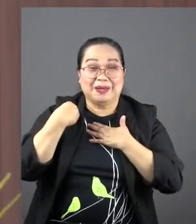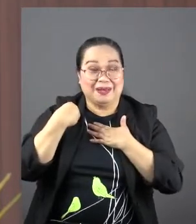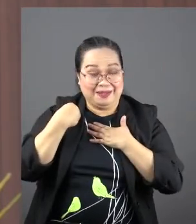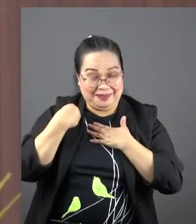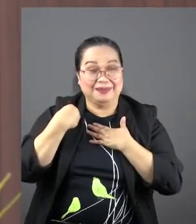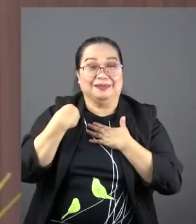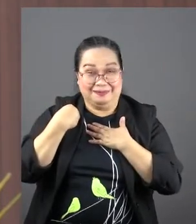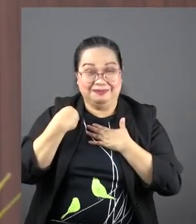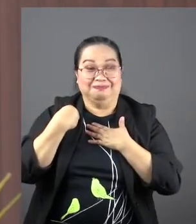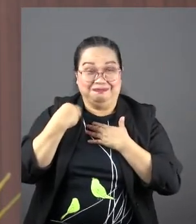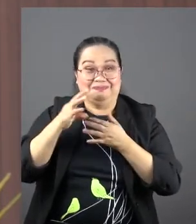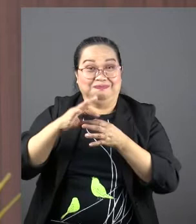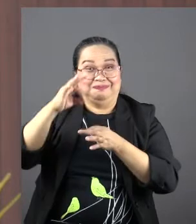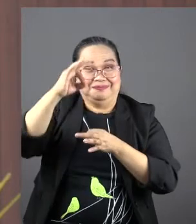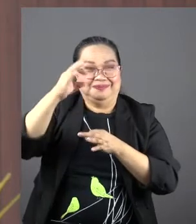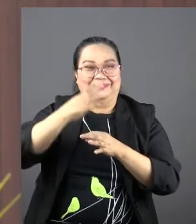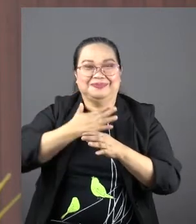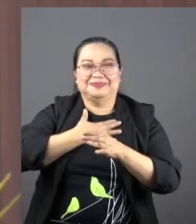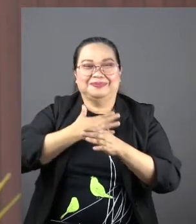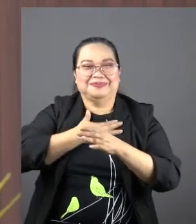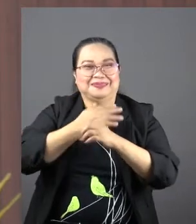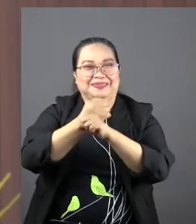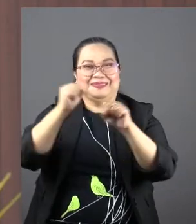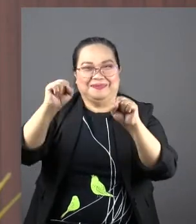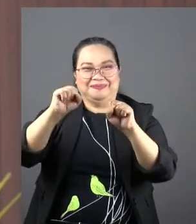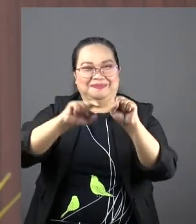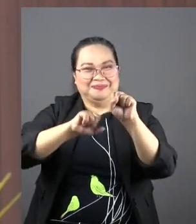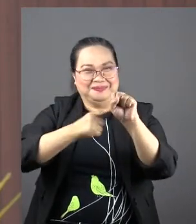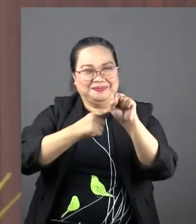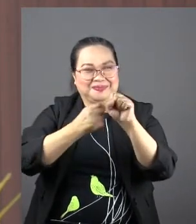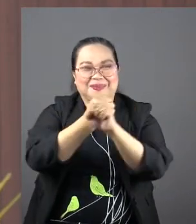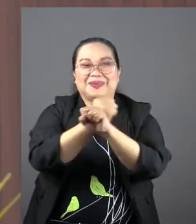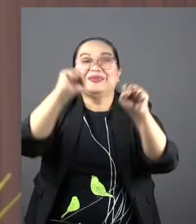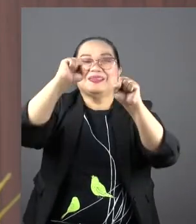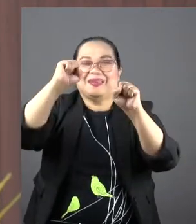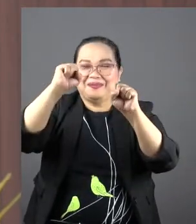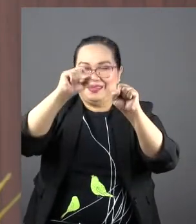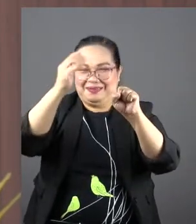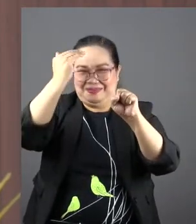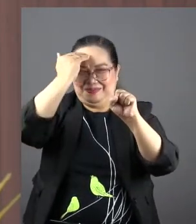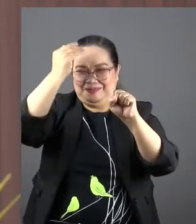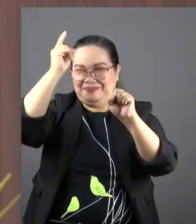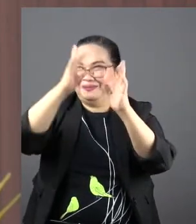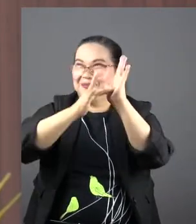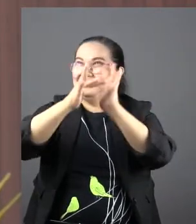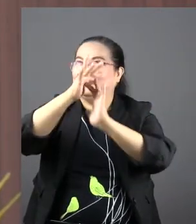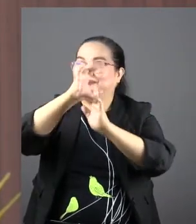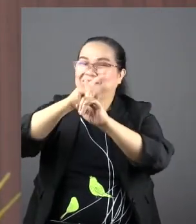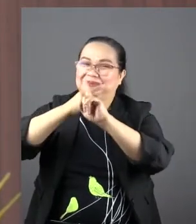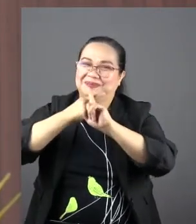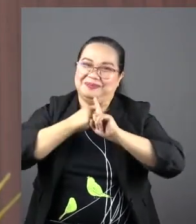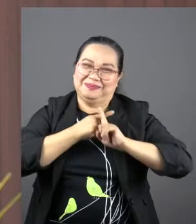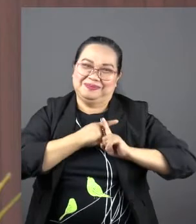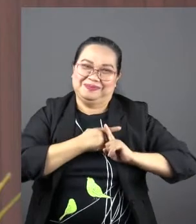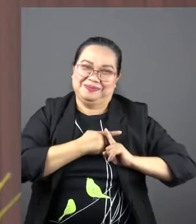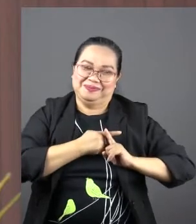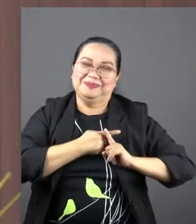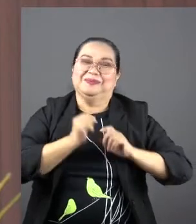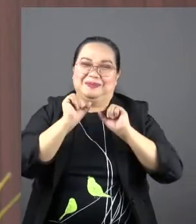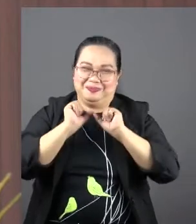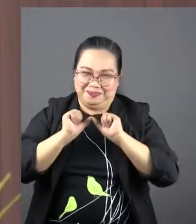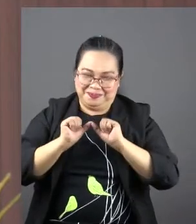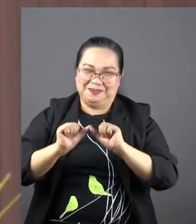God my Savior. That's where you begin with the saving knowledge of Christ. And then, you continue